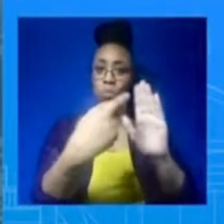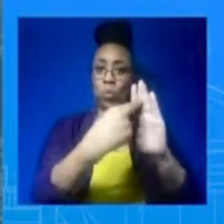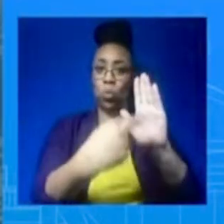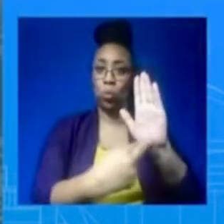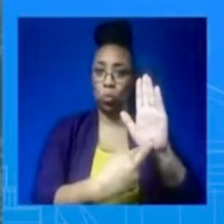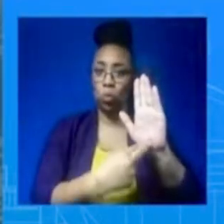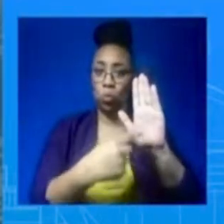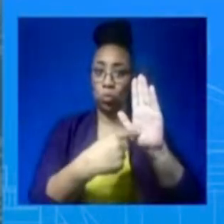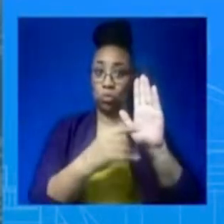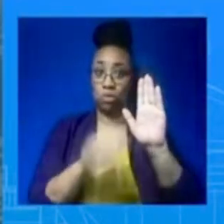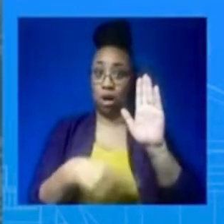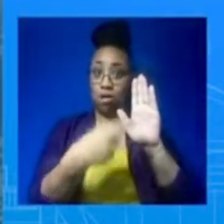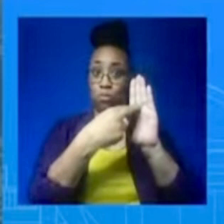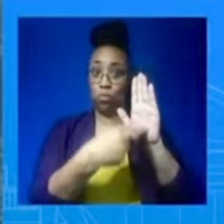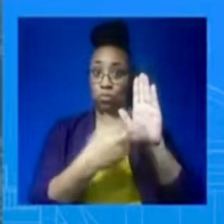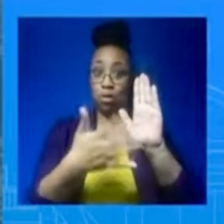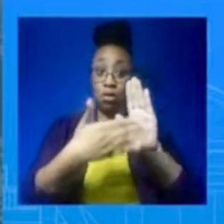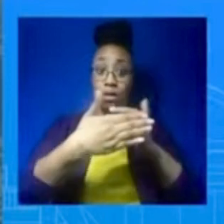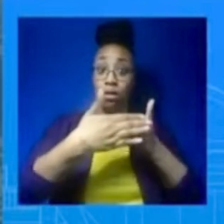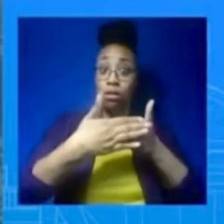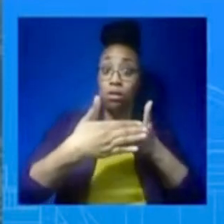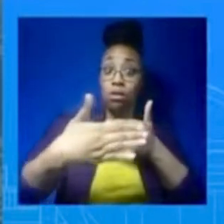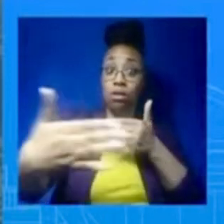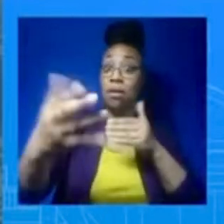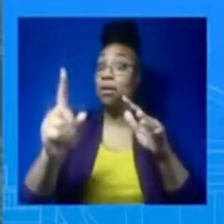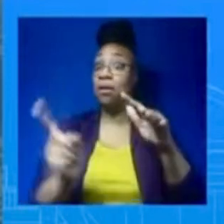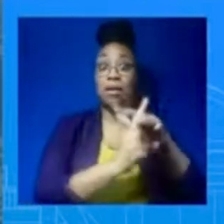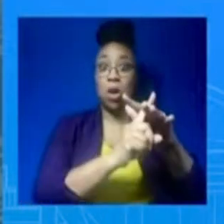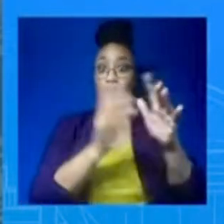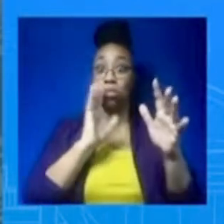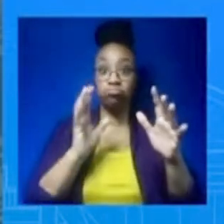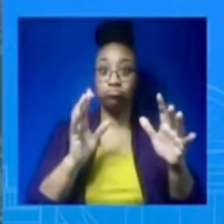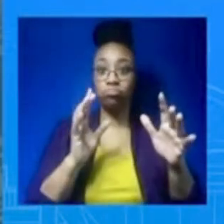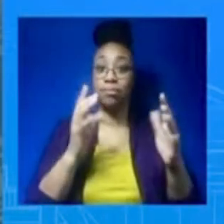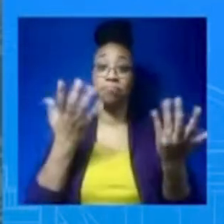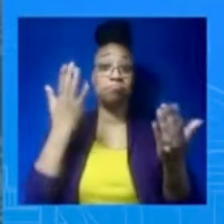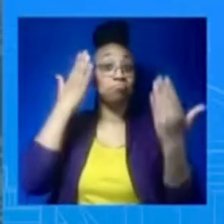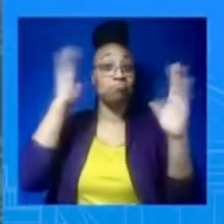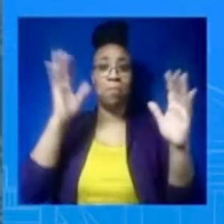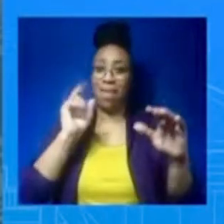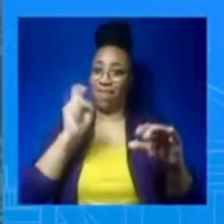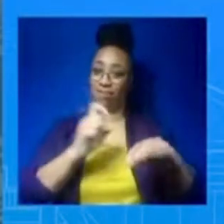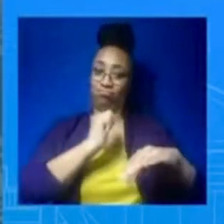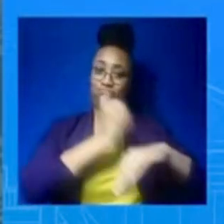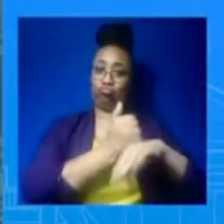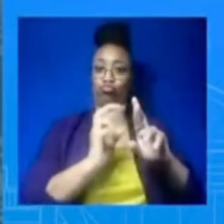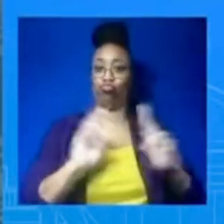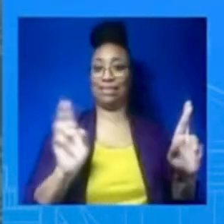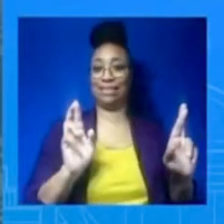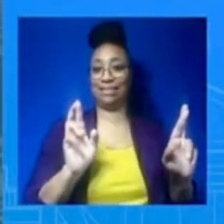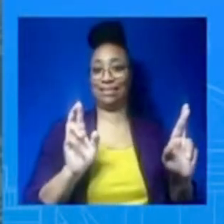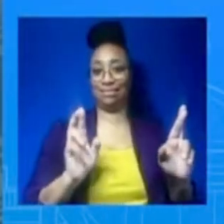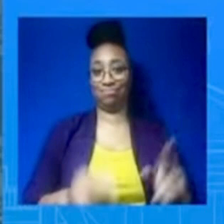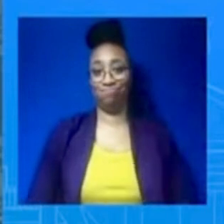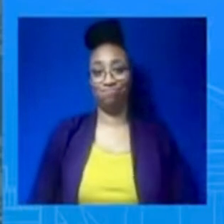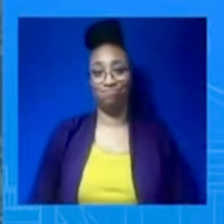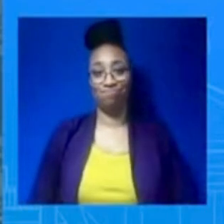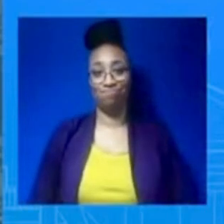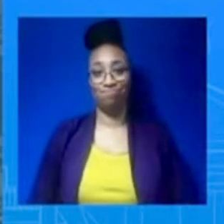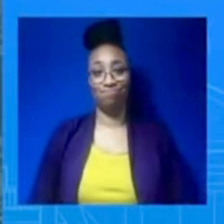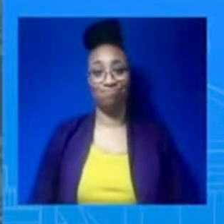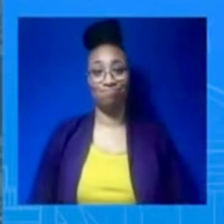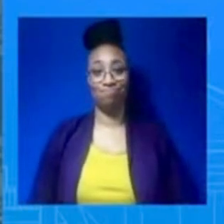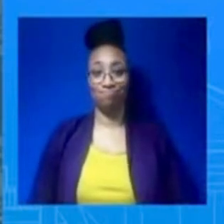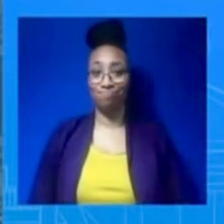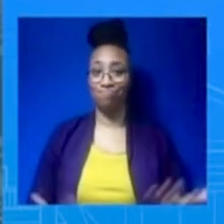That doesn't mean, and it doesn't mean, and you heard the President say this yesterday, it doesn't mean that there won't be additional shoot-downs if he believes there's a